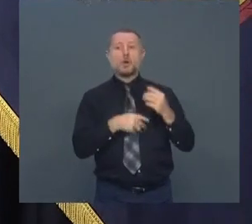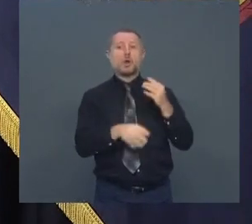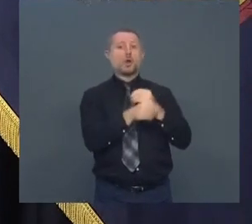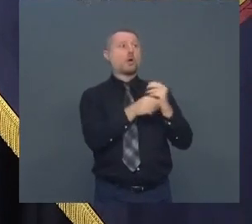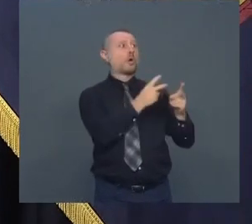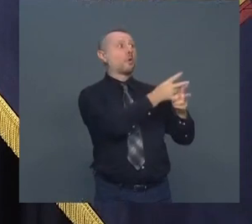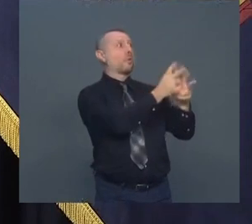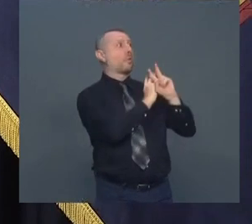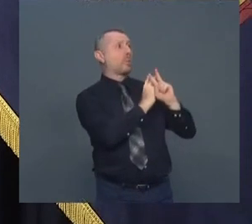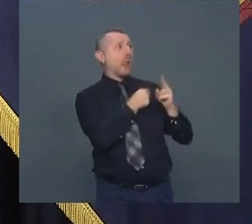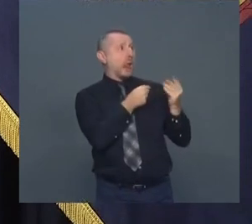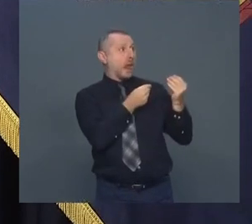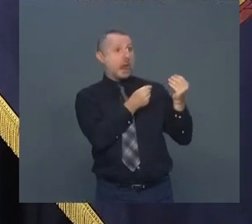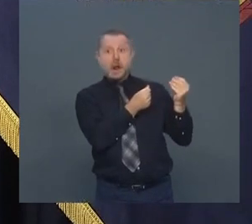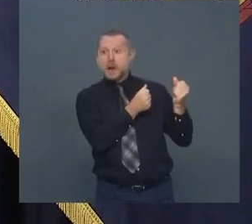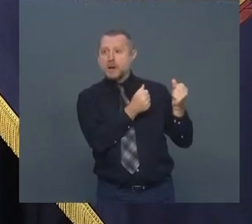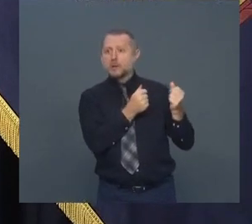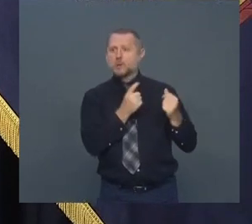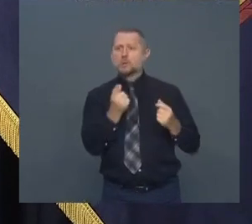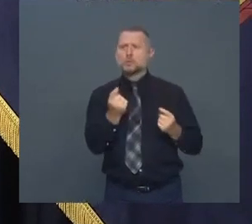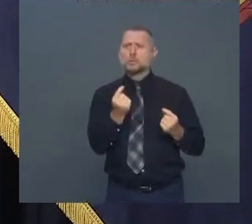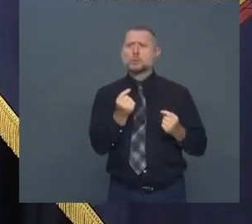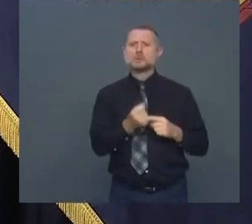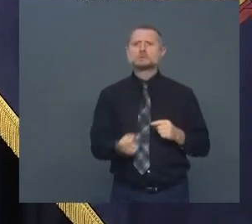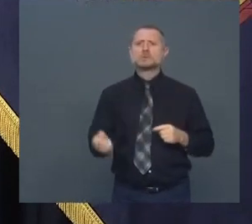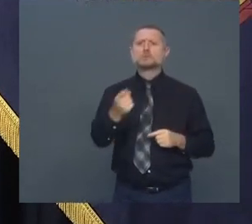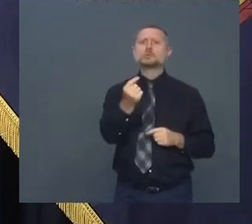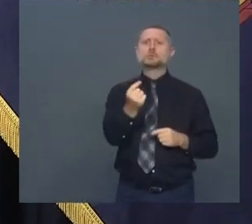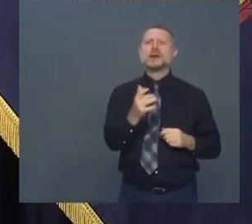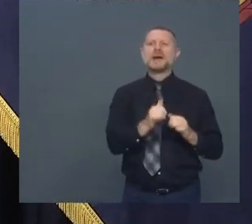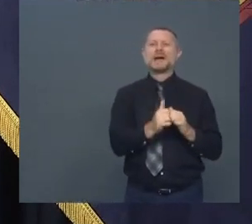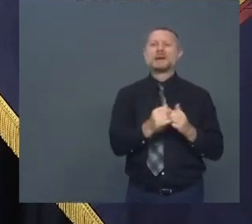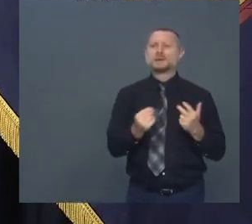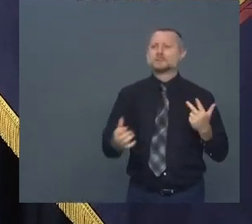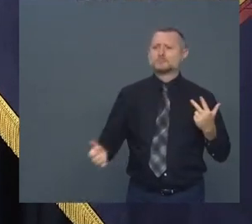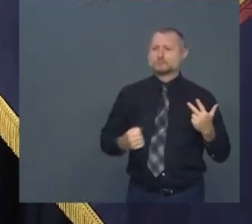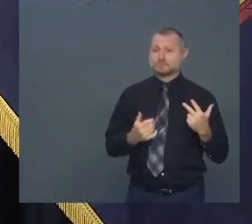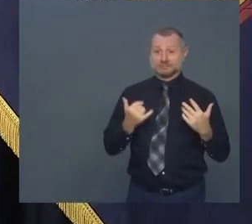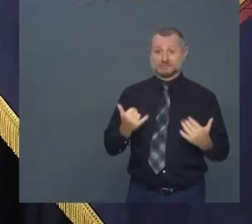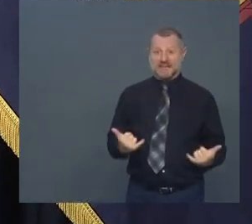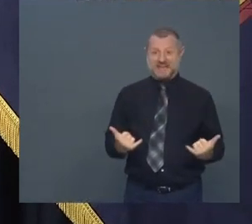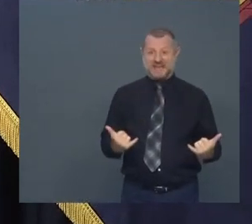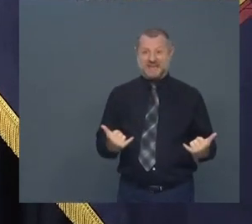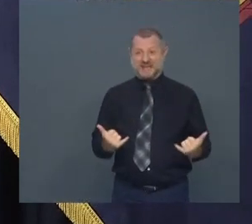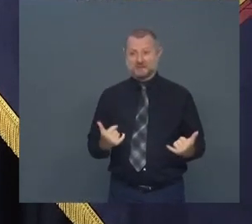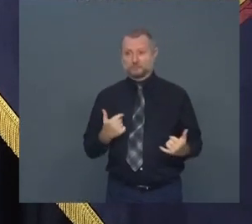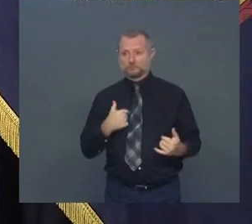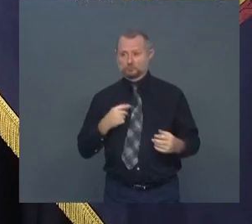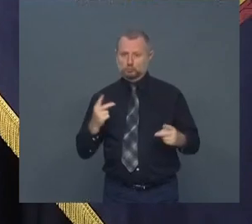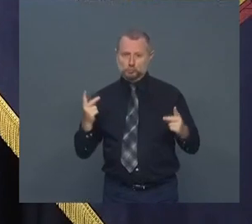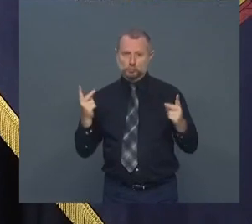What do you do next year? Because now you really put yourself in a bad situation.